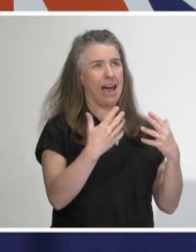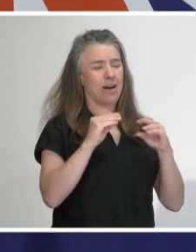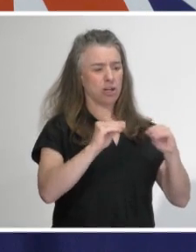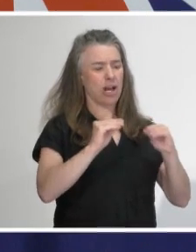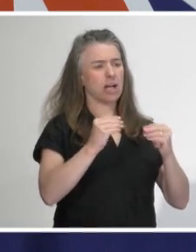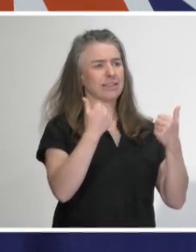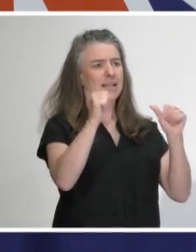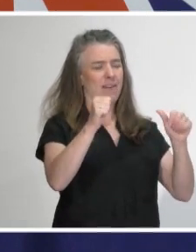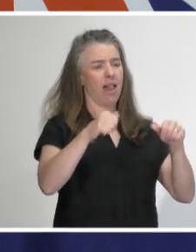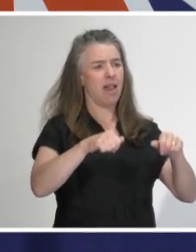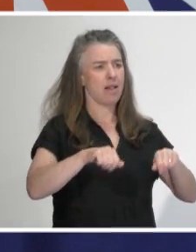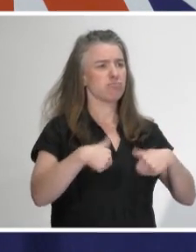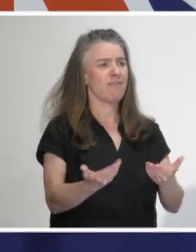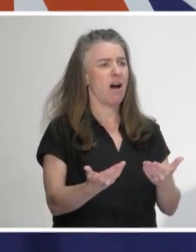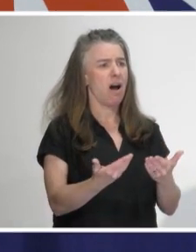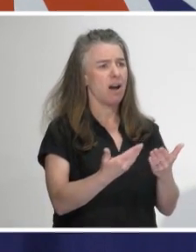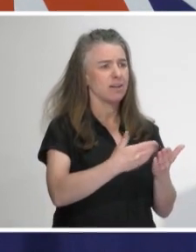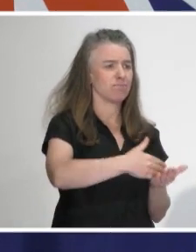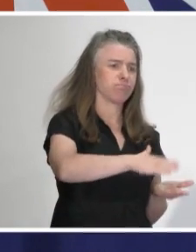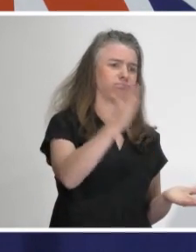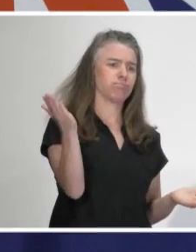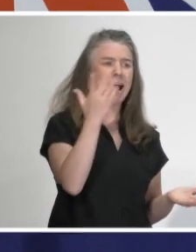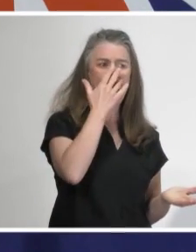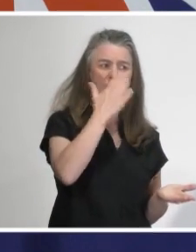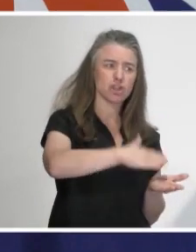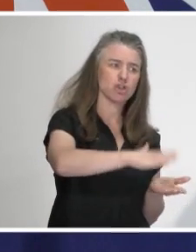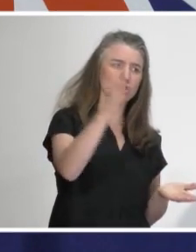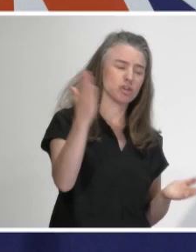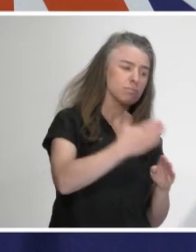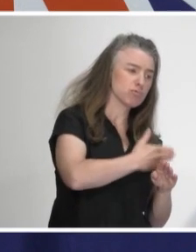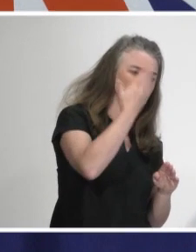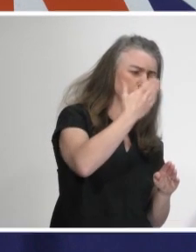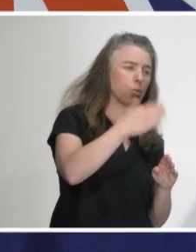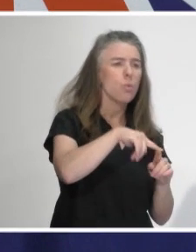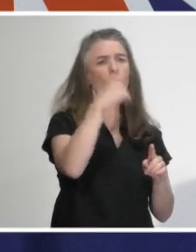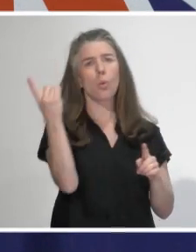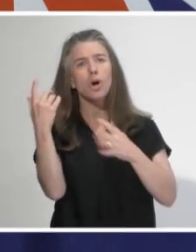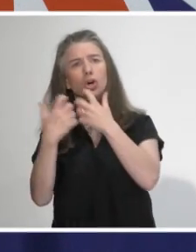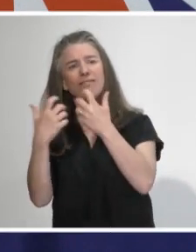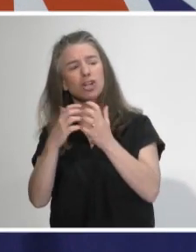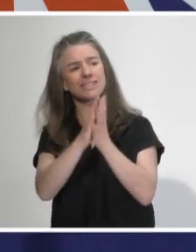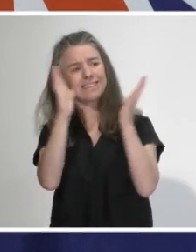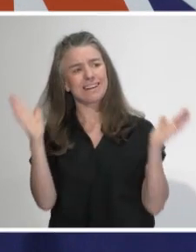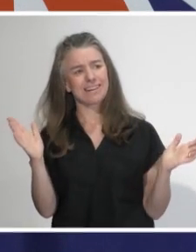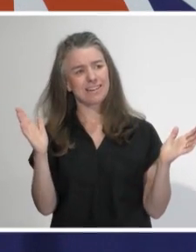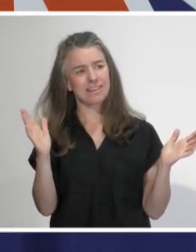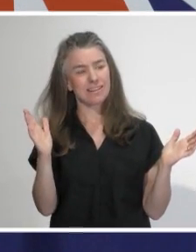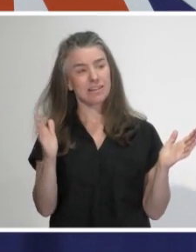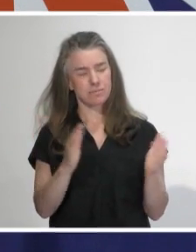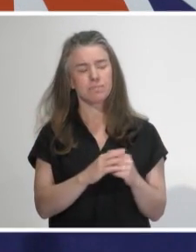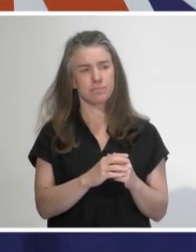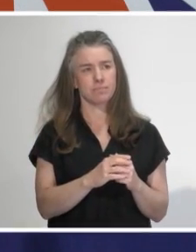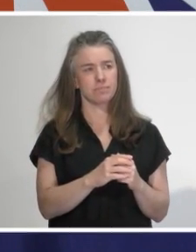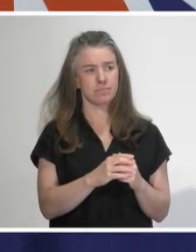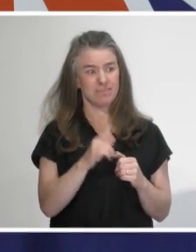delivered right across the spectrum from early childhood education through to tertiary education once we step down out of